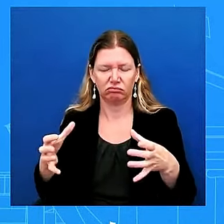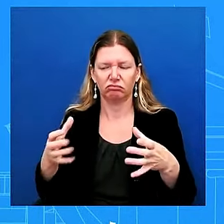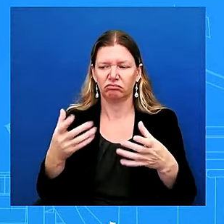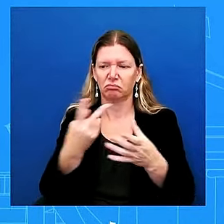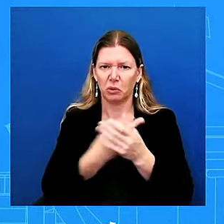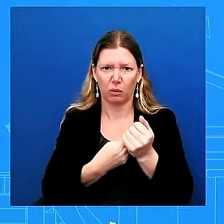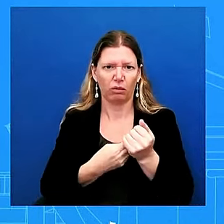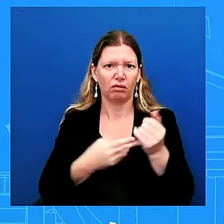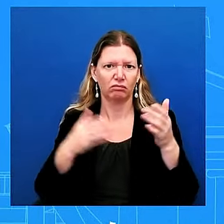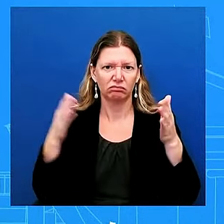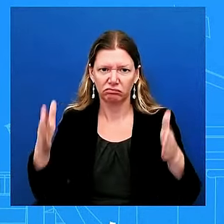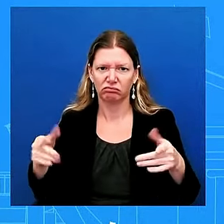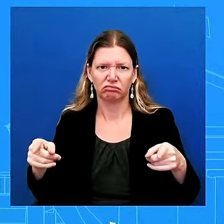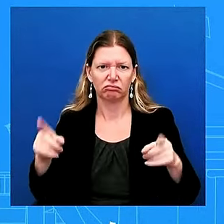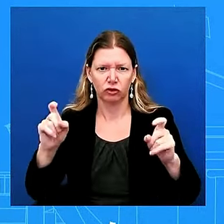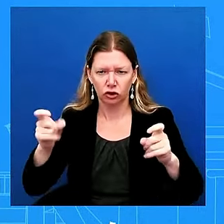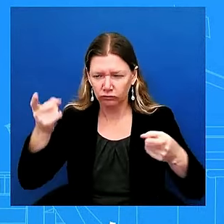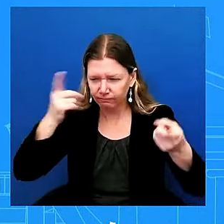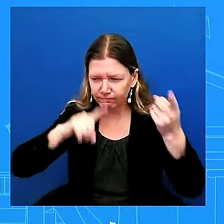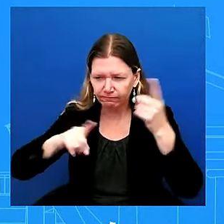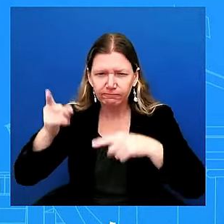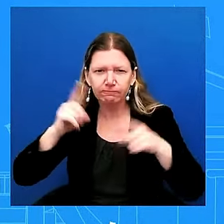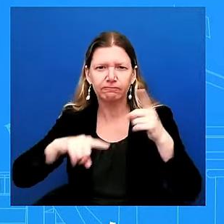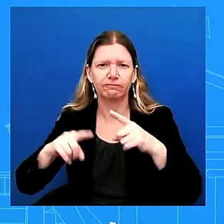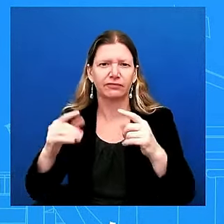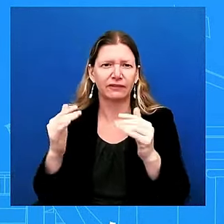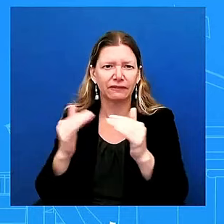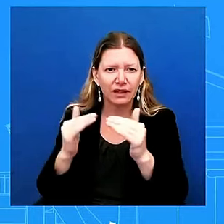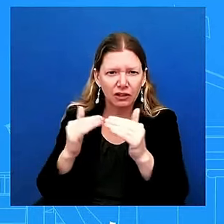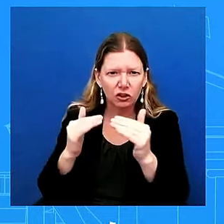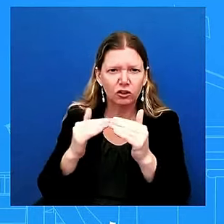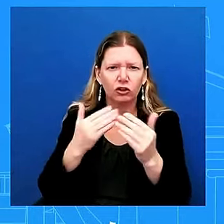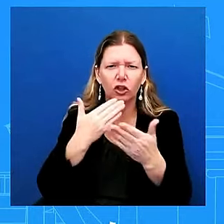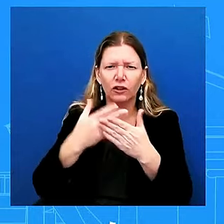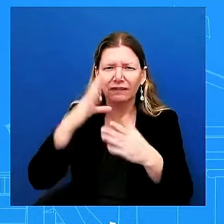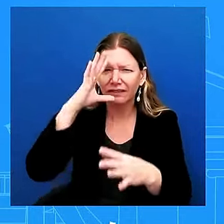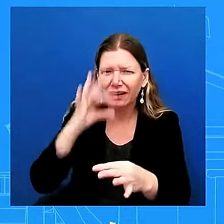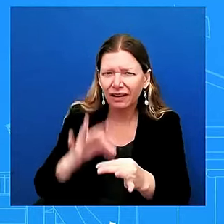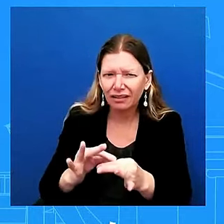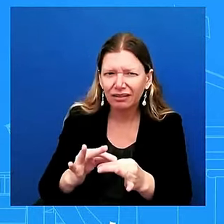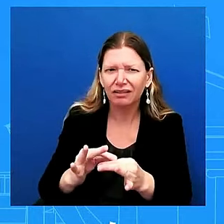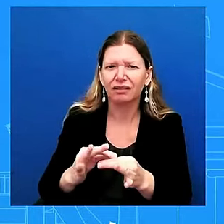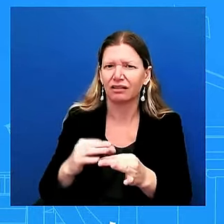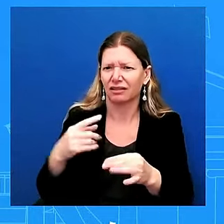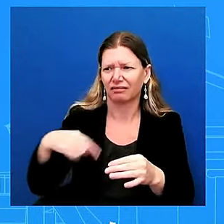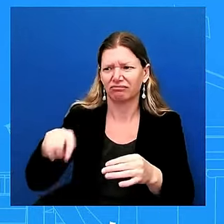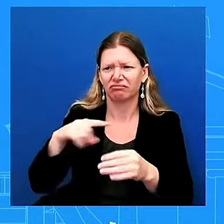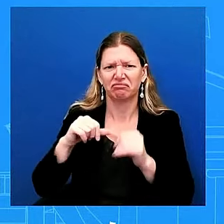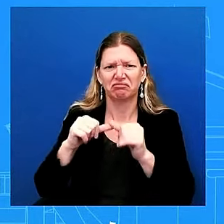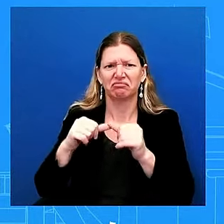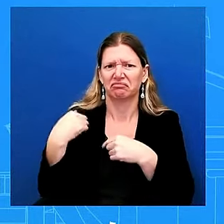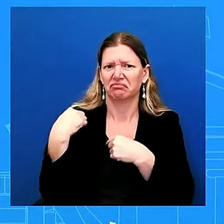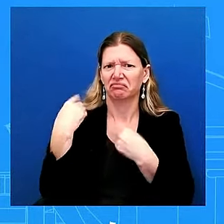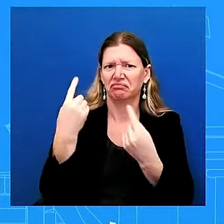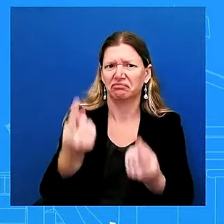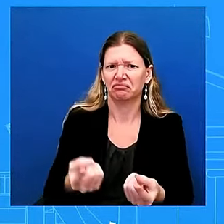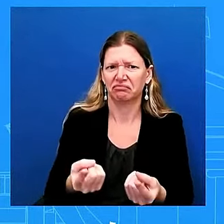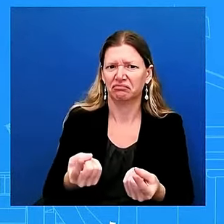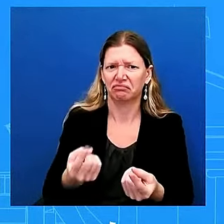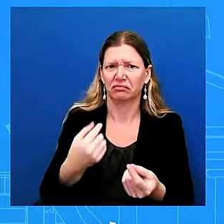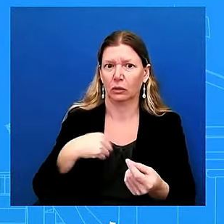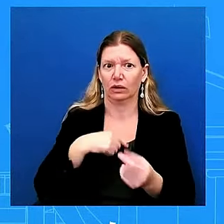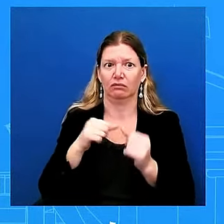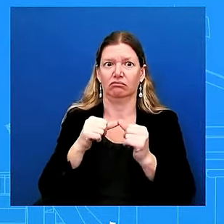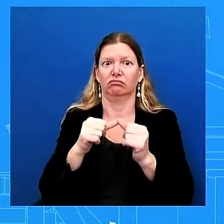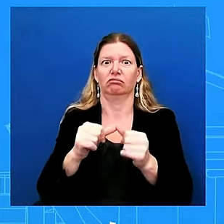been consistent throughout this administration about that i want to ask you about the immigration of the border restrictions that this administration extended today as well